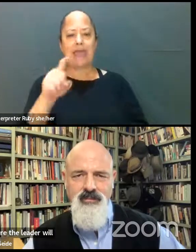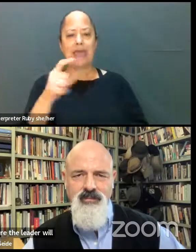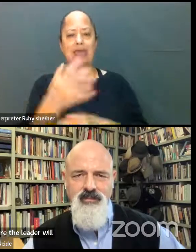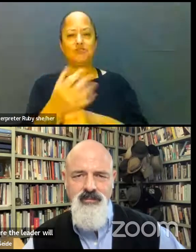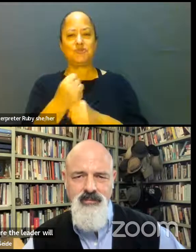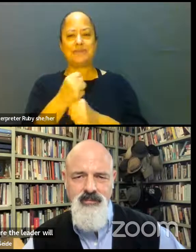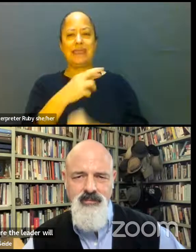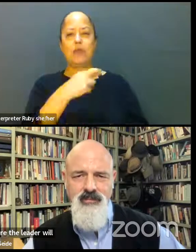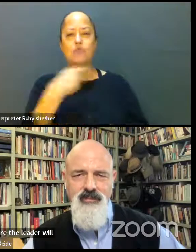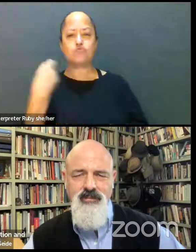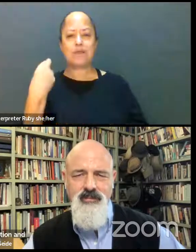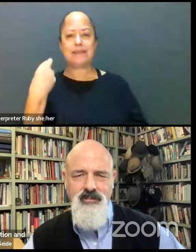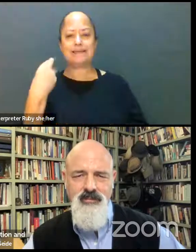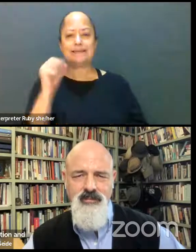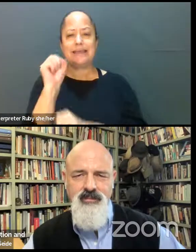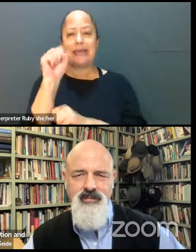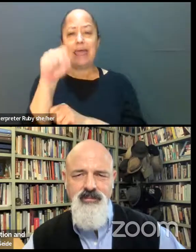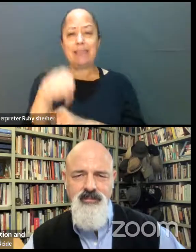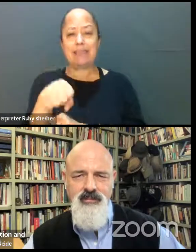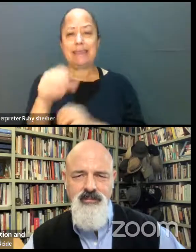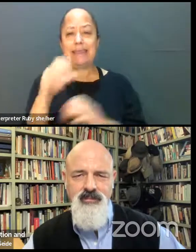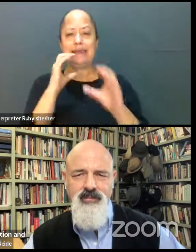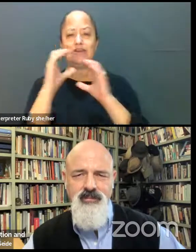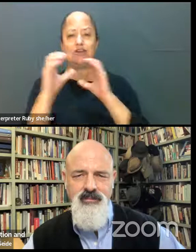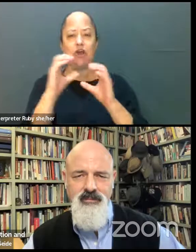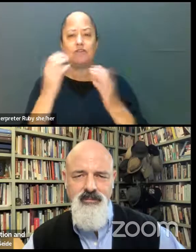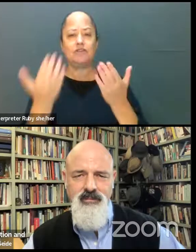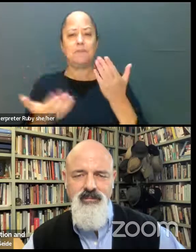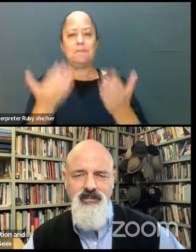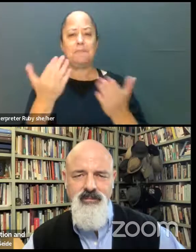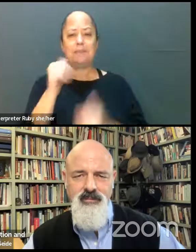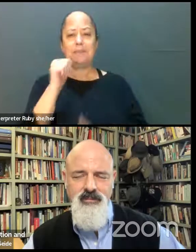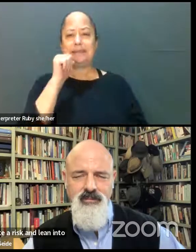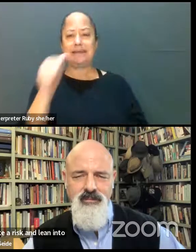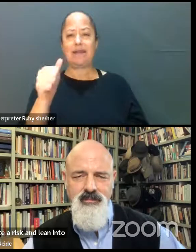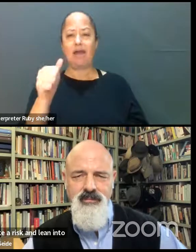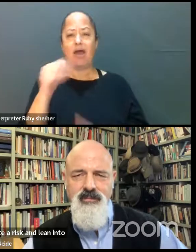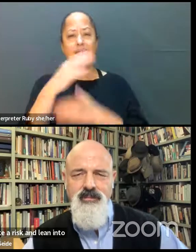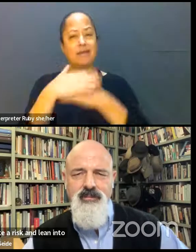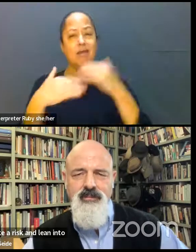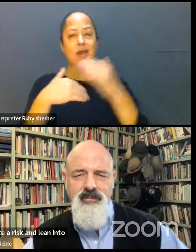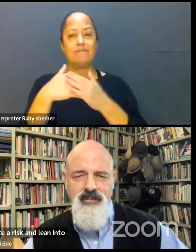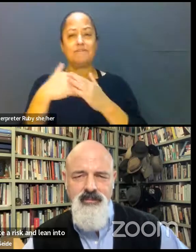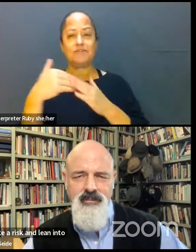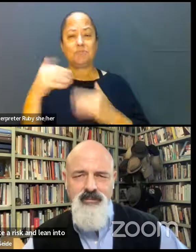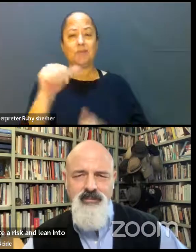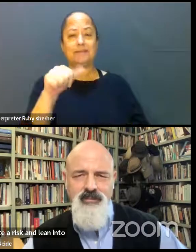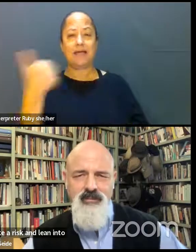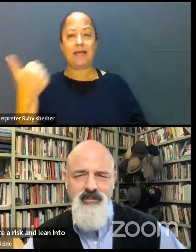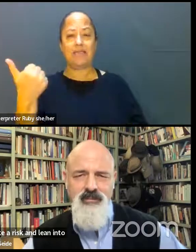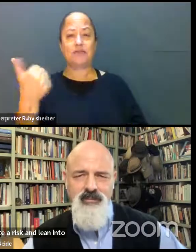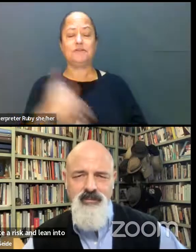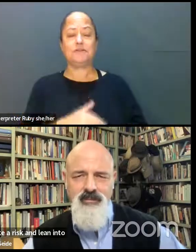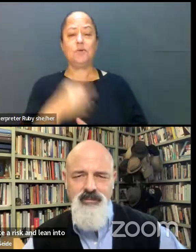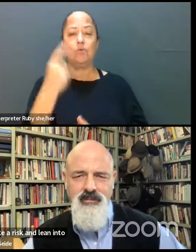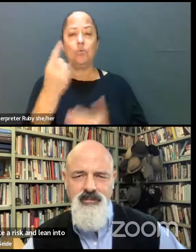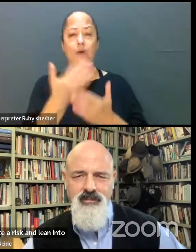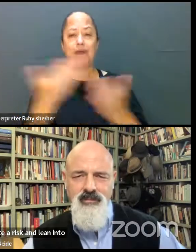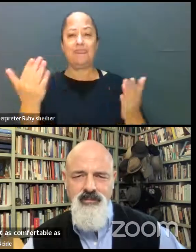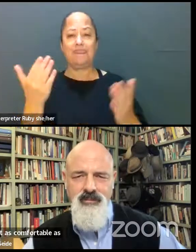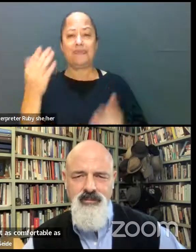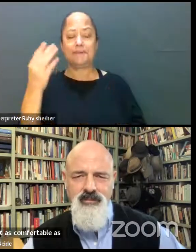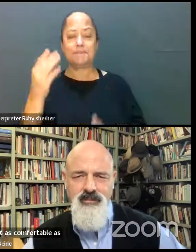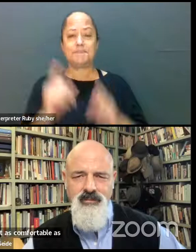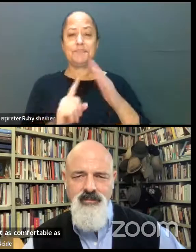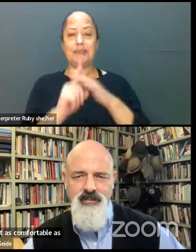and lean into a conversation that maybe is not as comfortable as others. One of the things that comes to mind